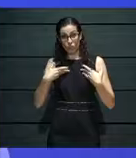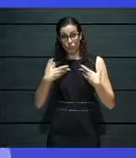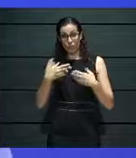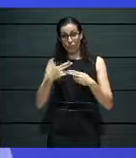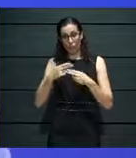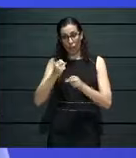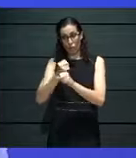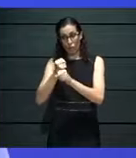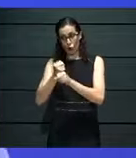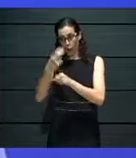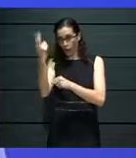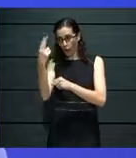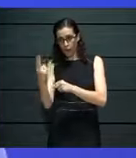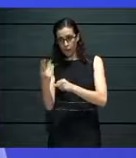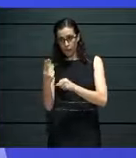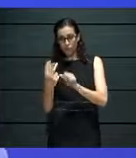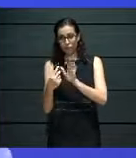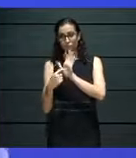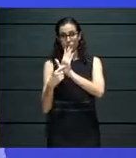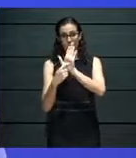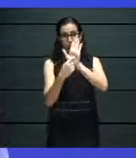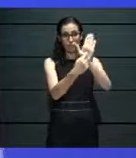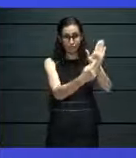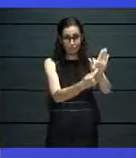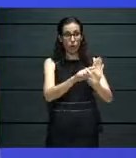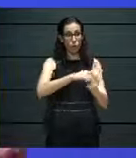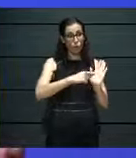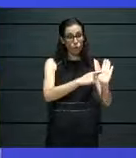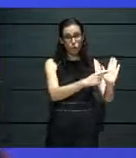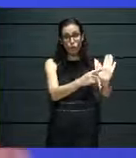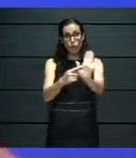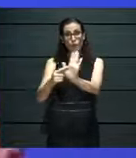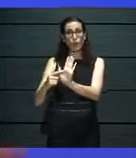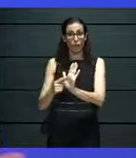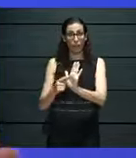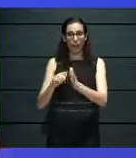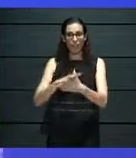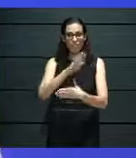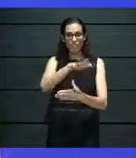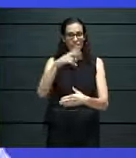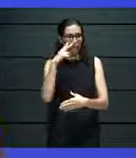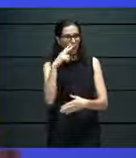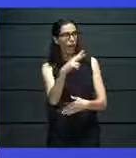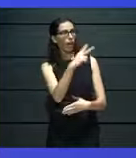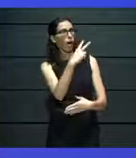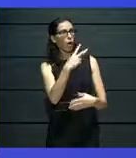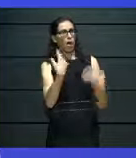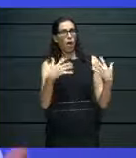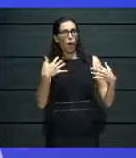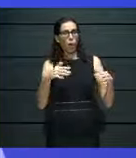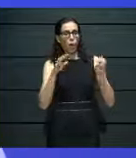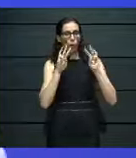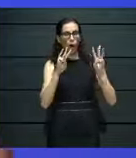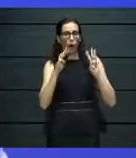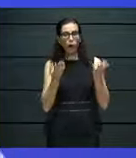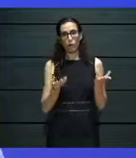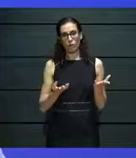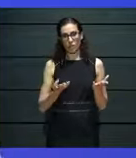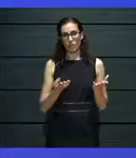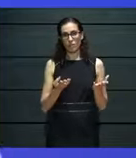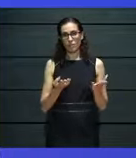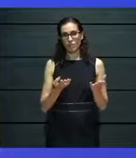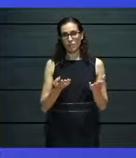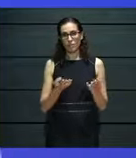that gets valued and valorized by having a receiving public. So, it's the same kind of thing as saying, if